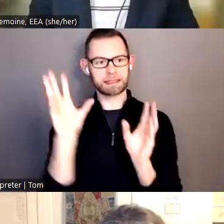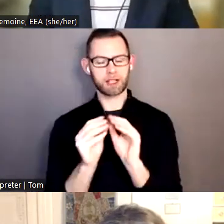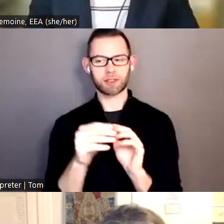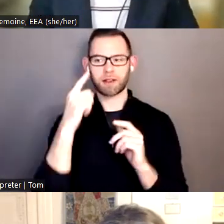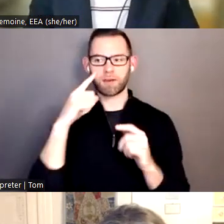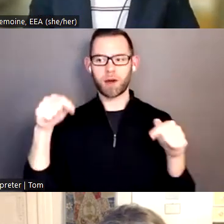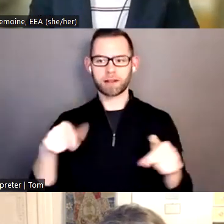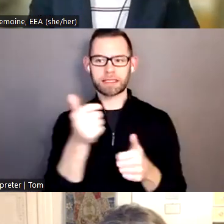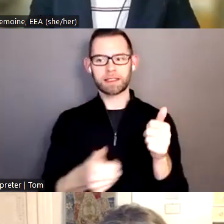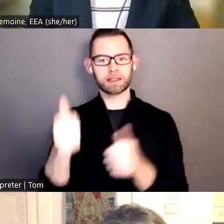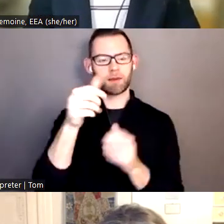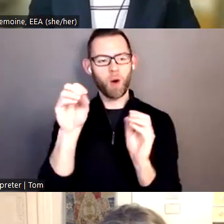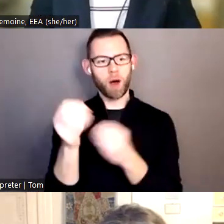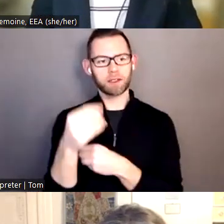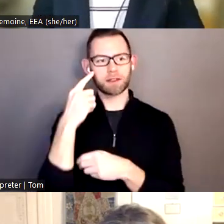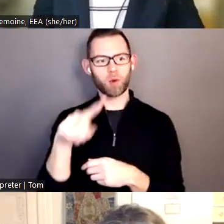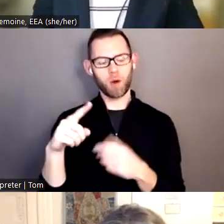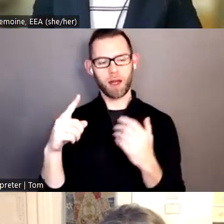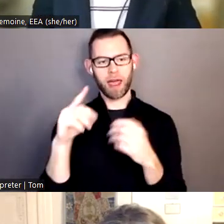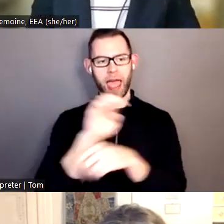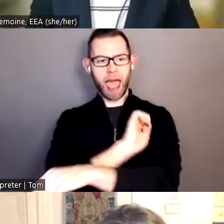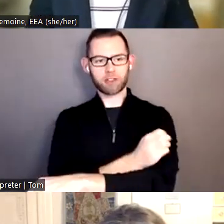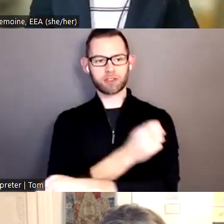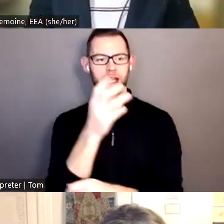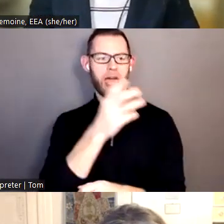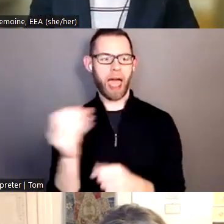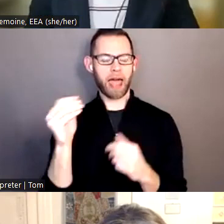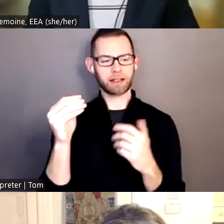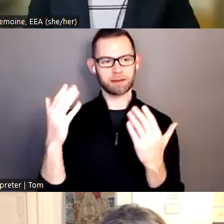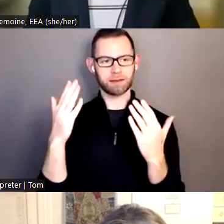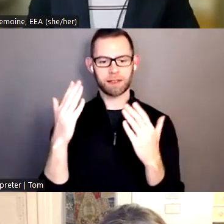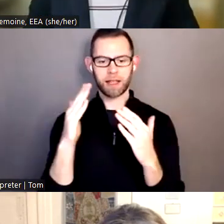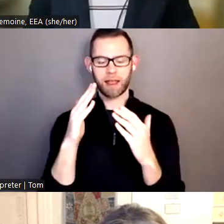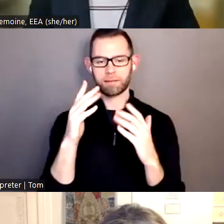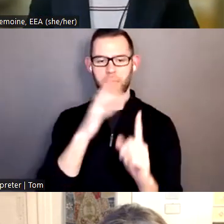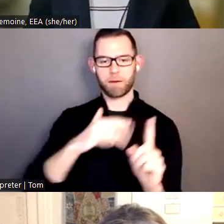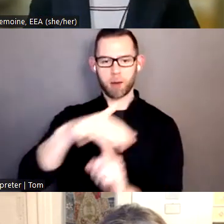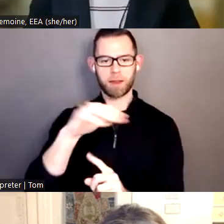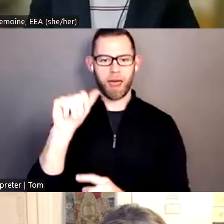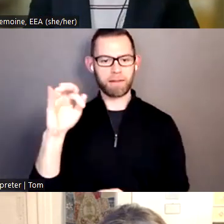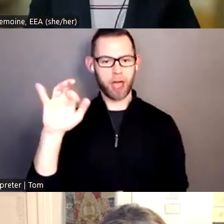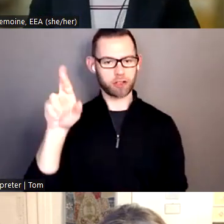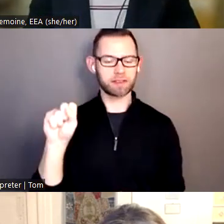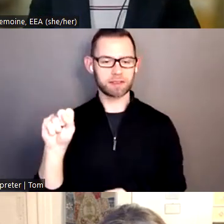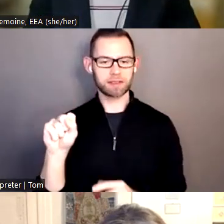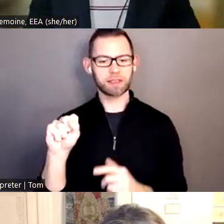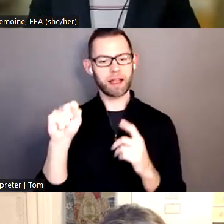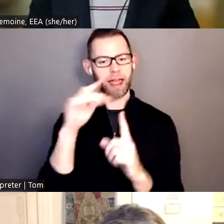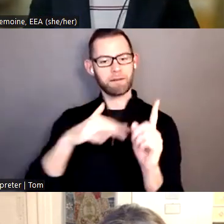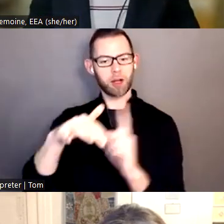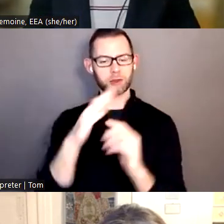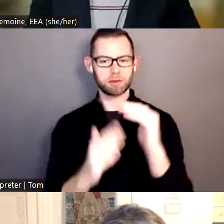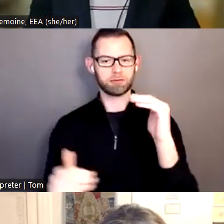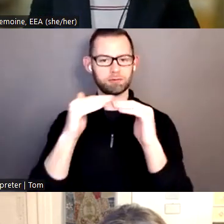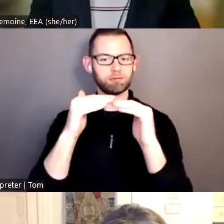Energy and Environmental Affairs Draft Environmental Justice Strategy. My name is Carleen Lemoine, Deputy Director